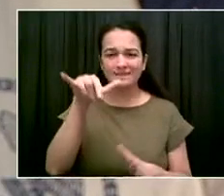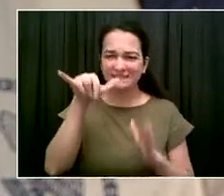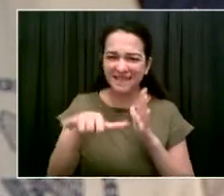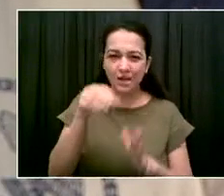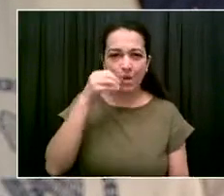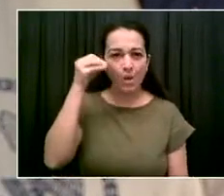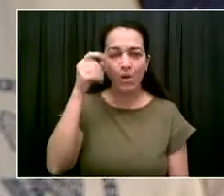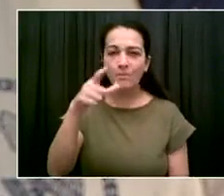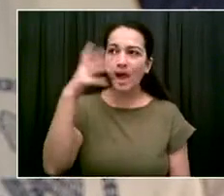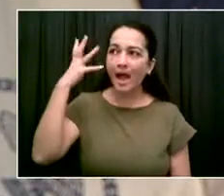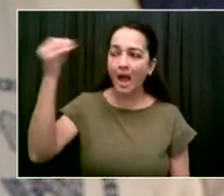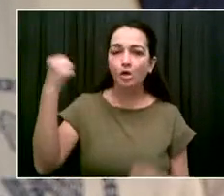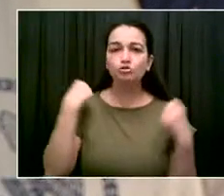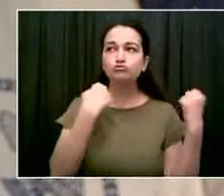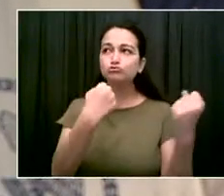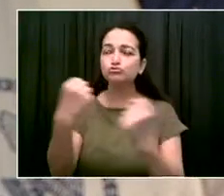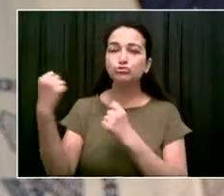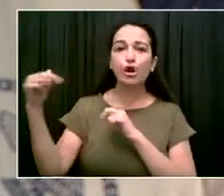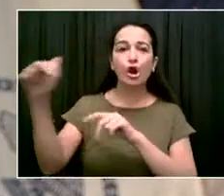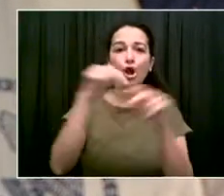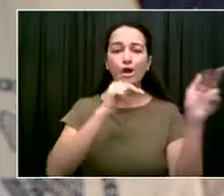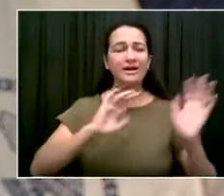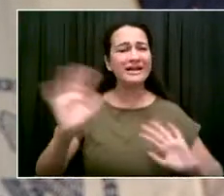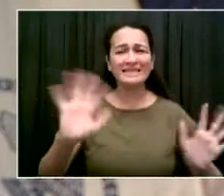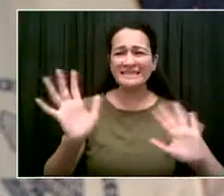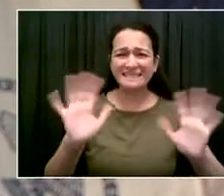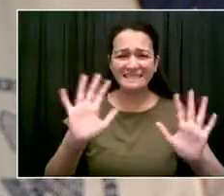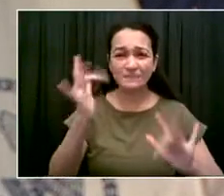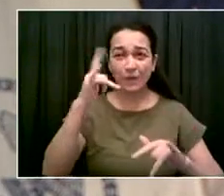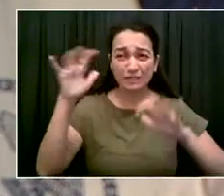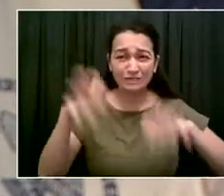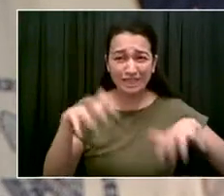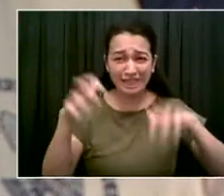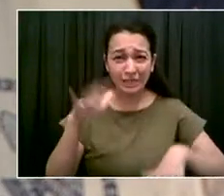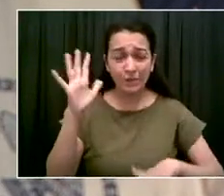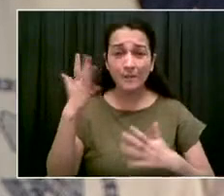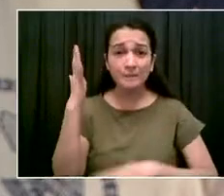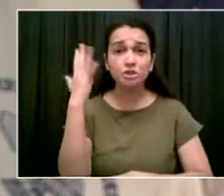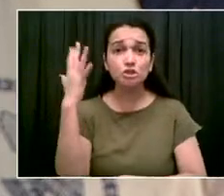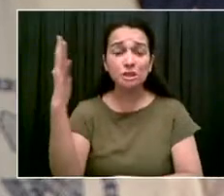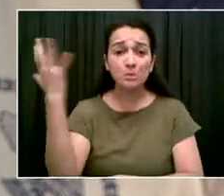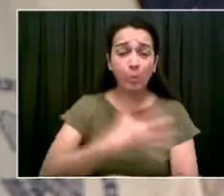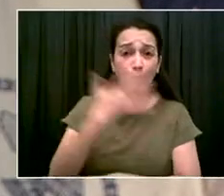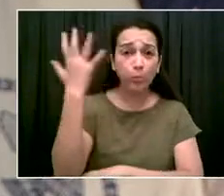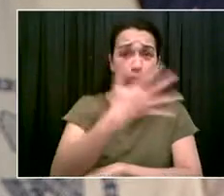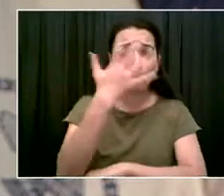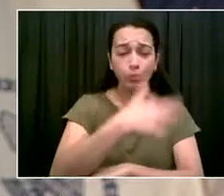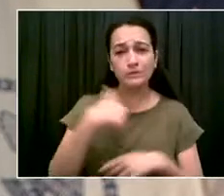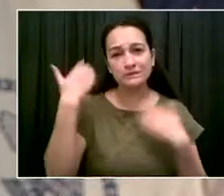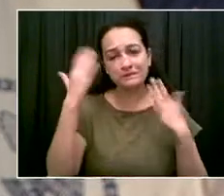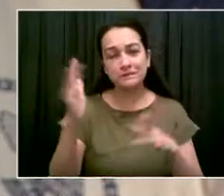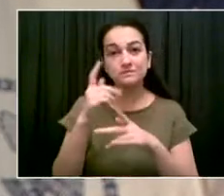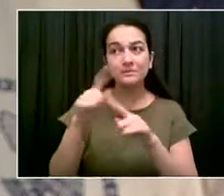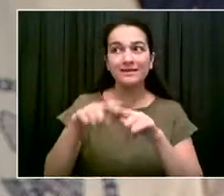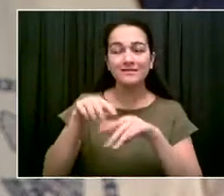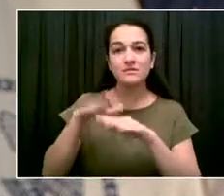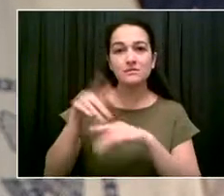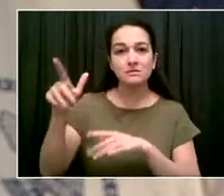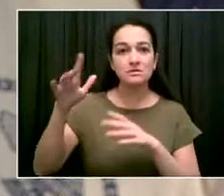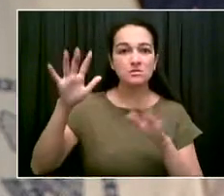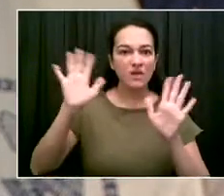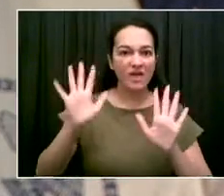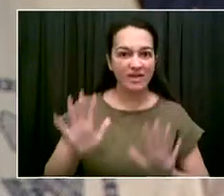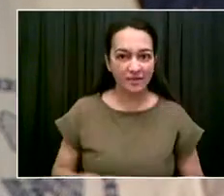a lot of rain. We could definitely be seeing some trees falling down. We need people to be safe. So I'm telling you now, so you can